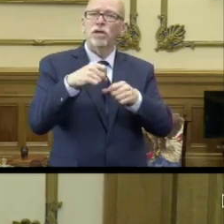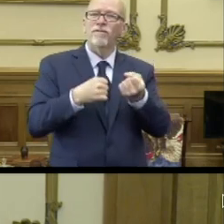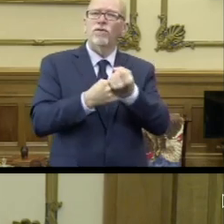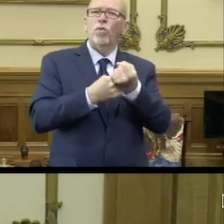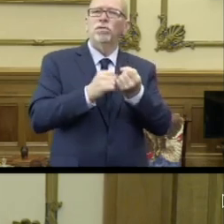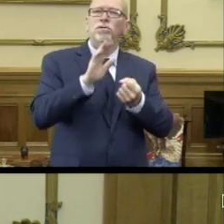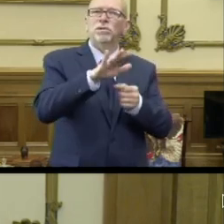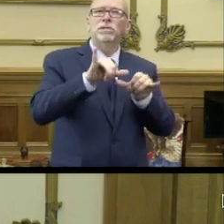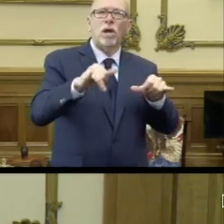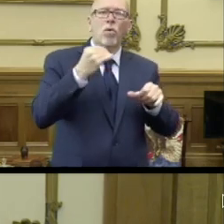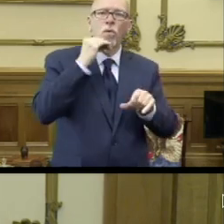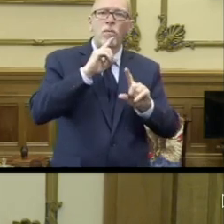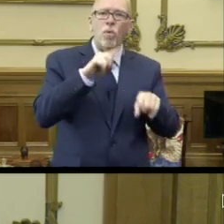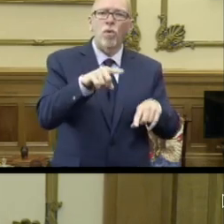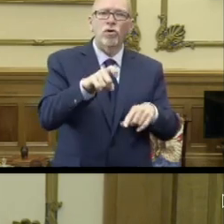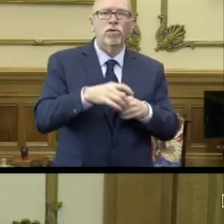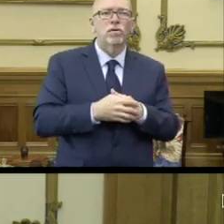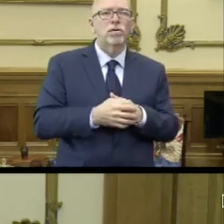stay-at-home orders?